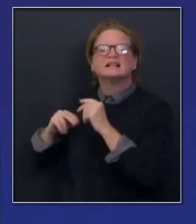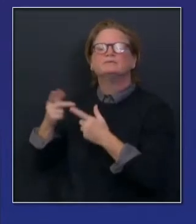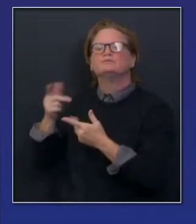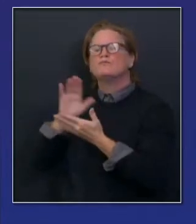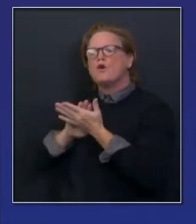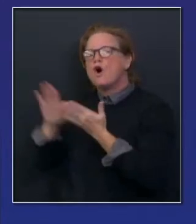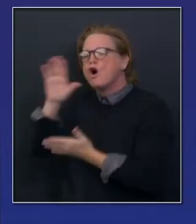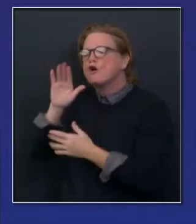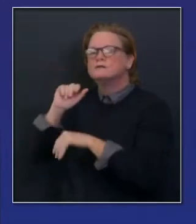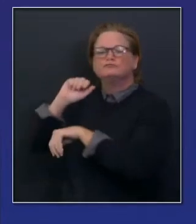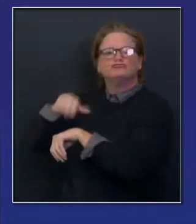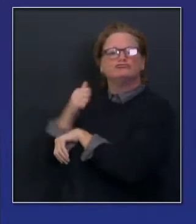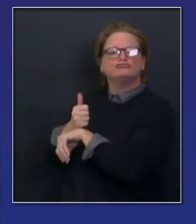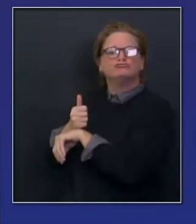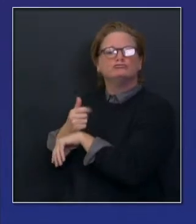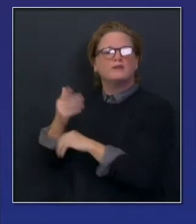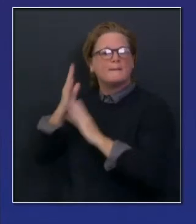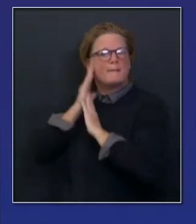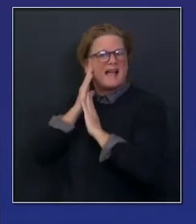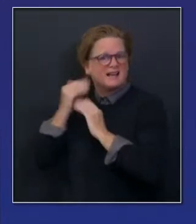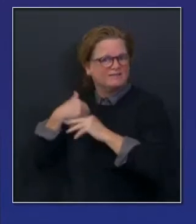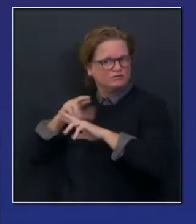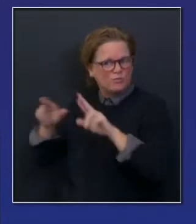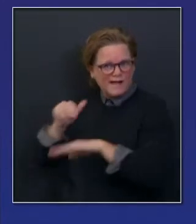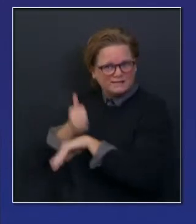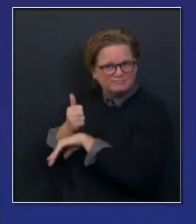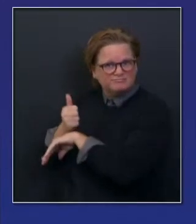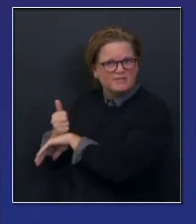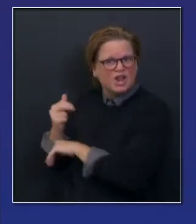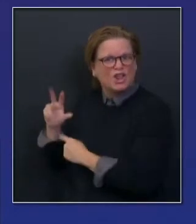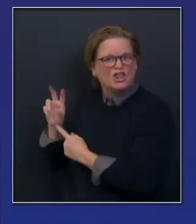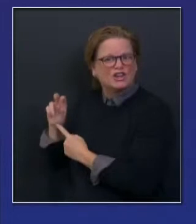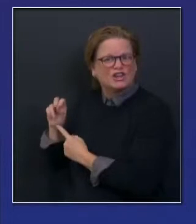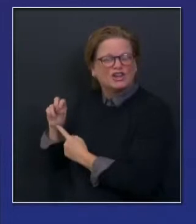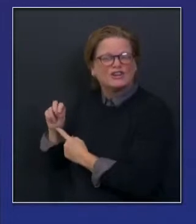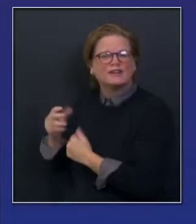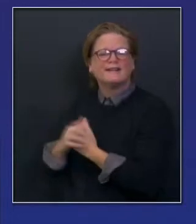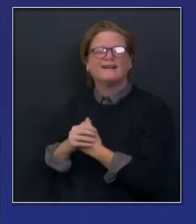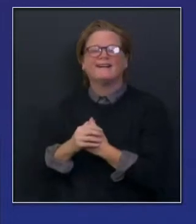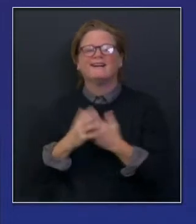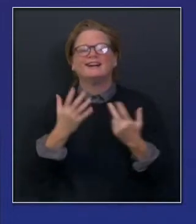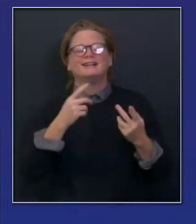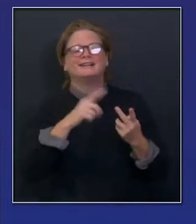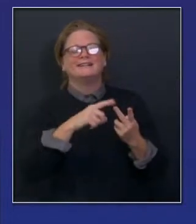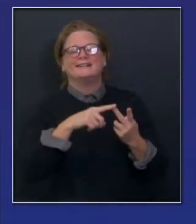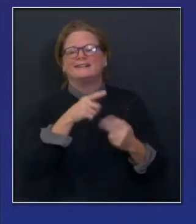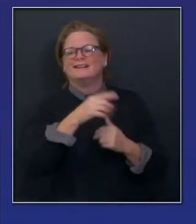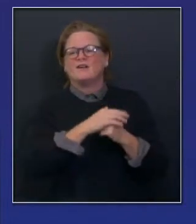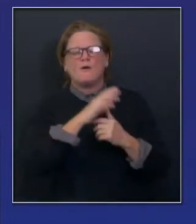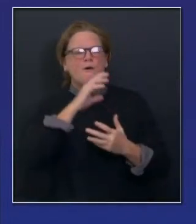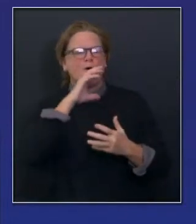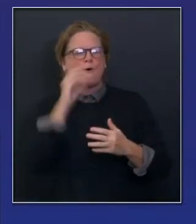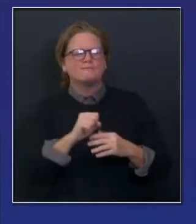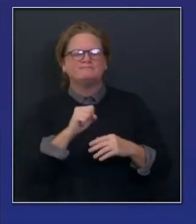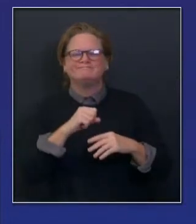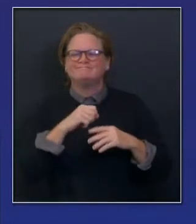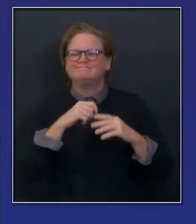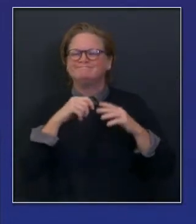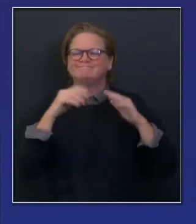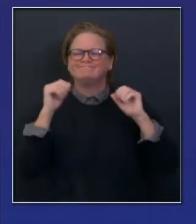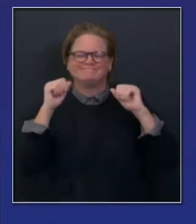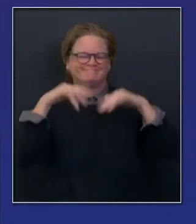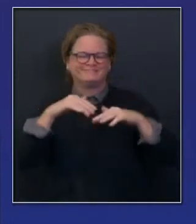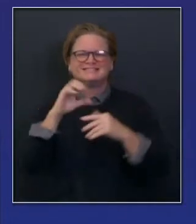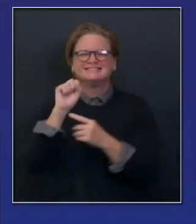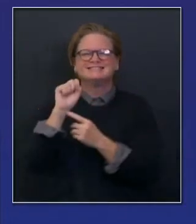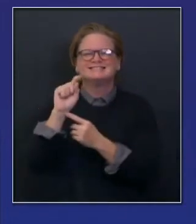open, just 30 beds for the moment. Sleep training, I mentioned a moment ago. We have 20 beds that are, quote-unquote,